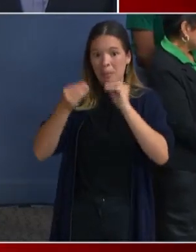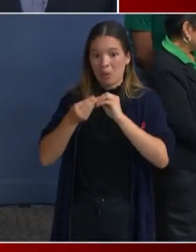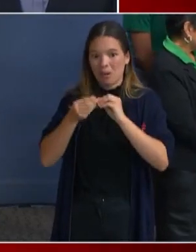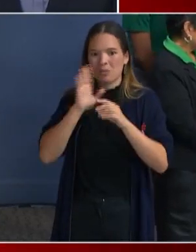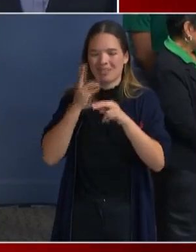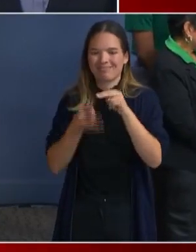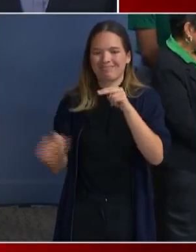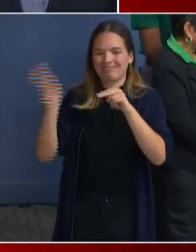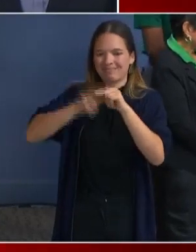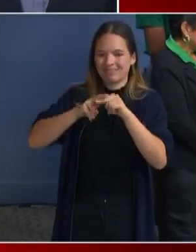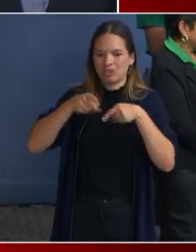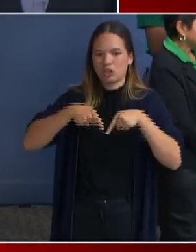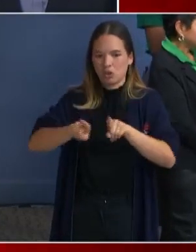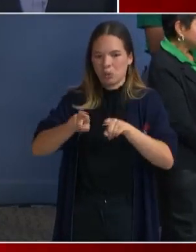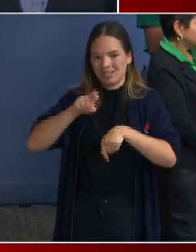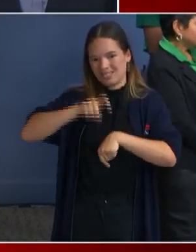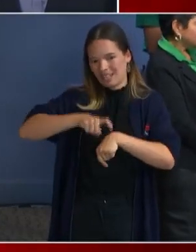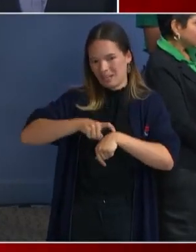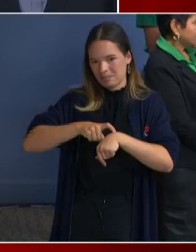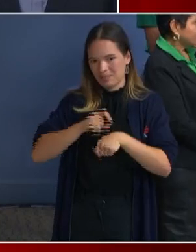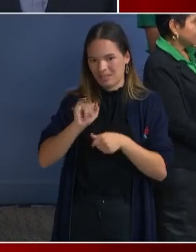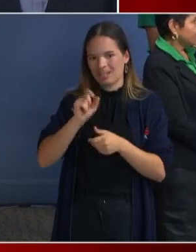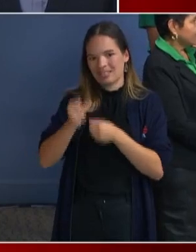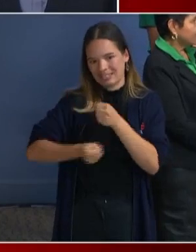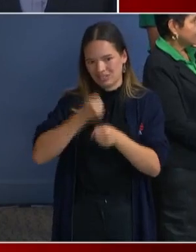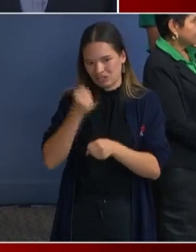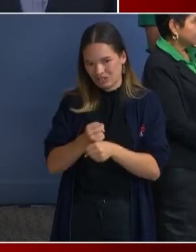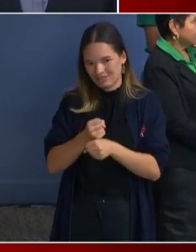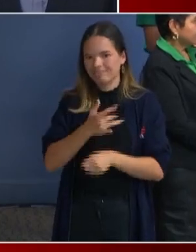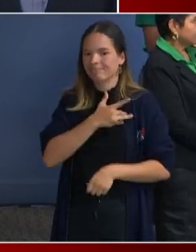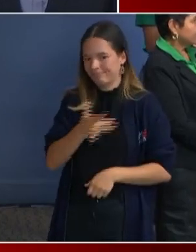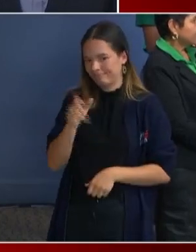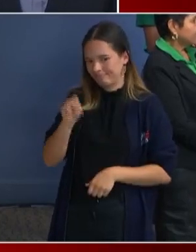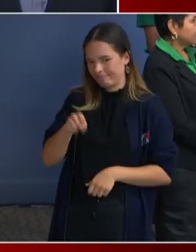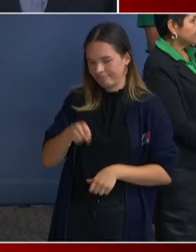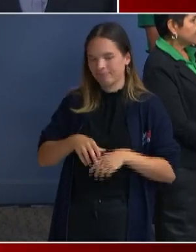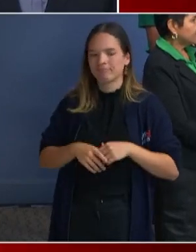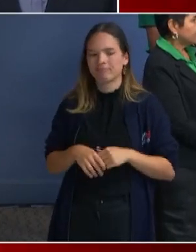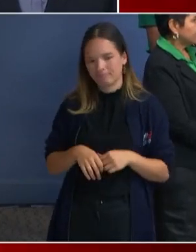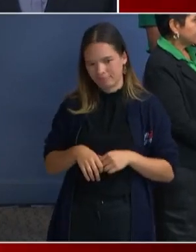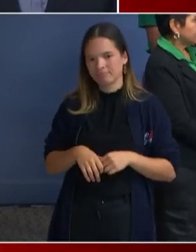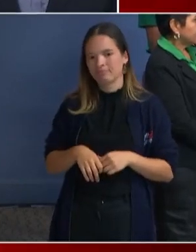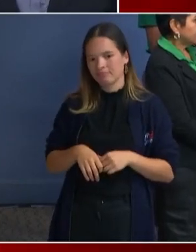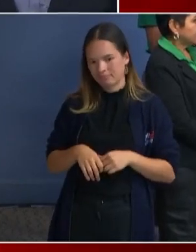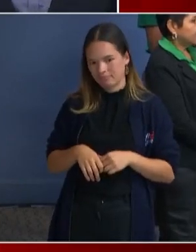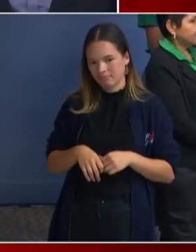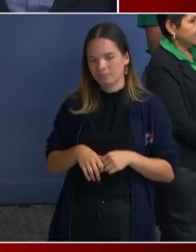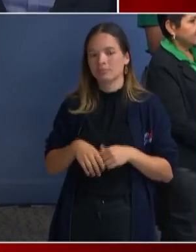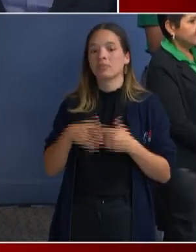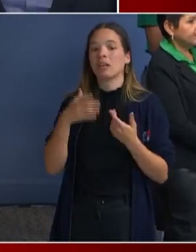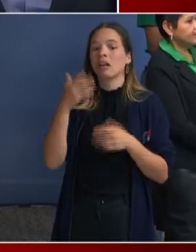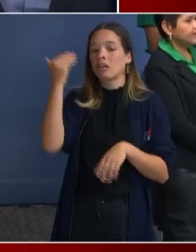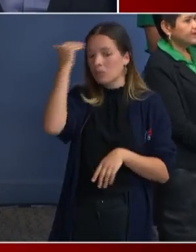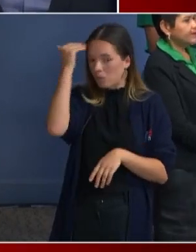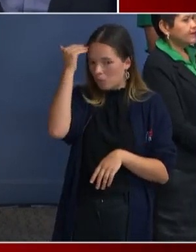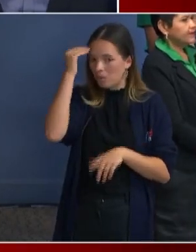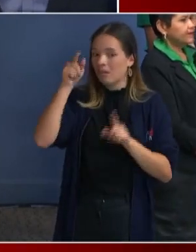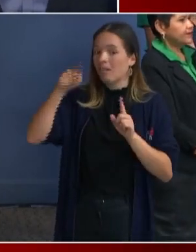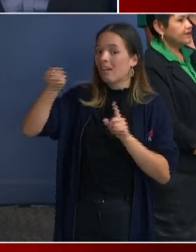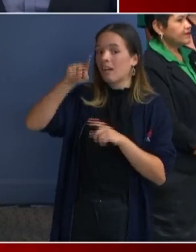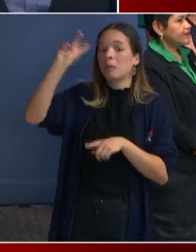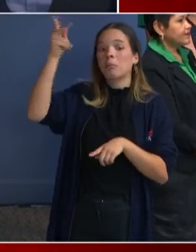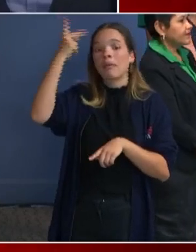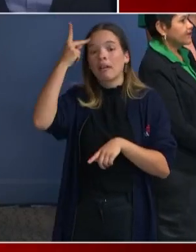this time of year. And so we also know the political statements that we've heard from Texas